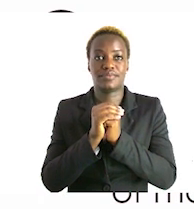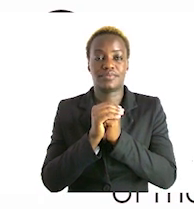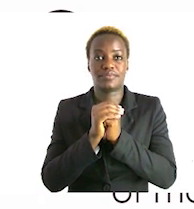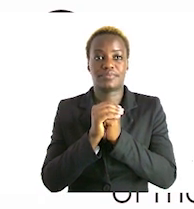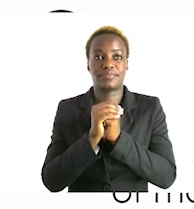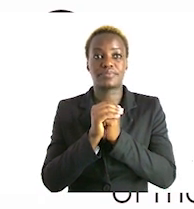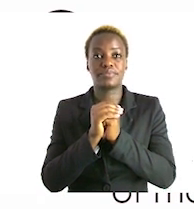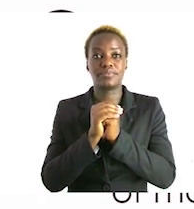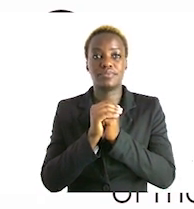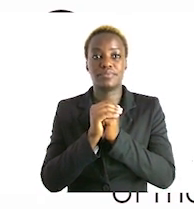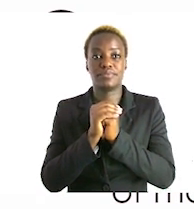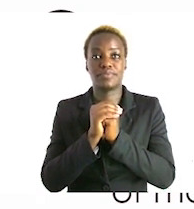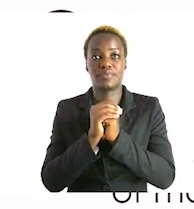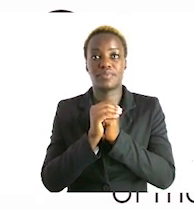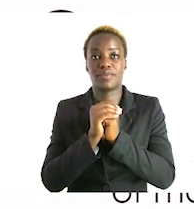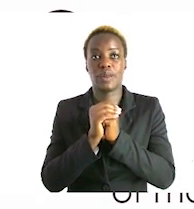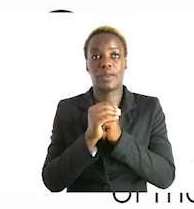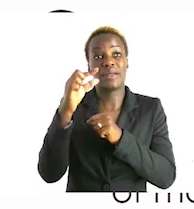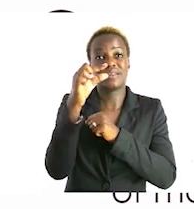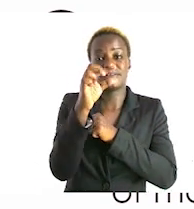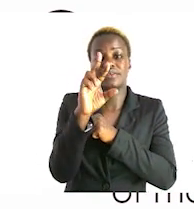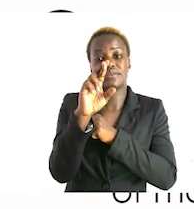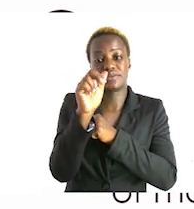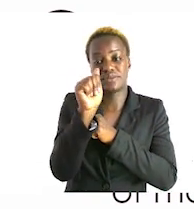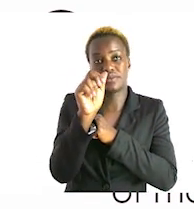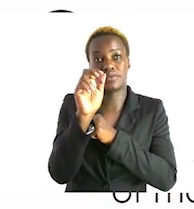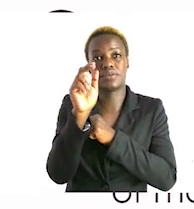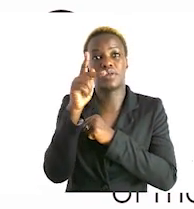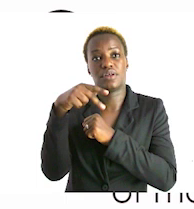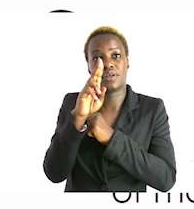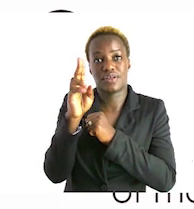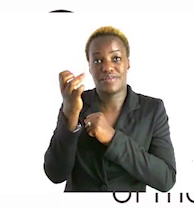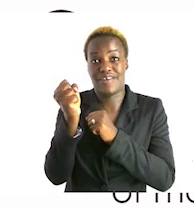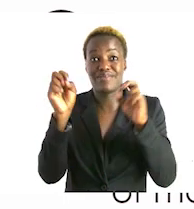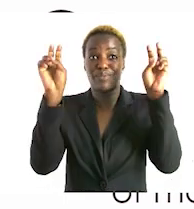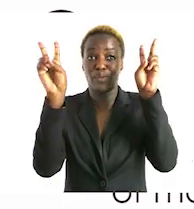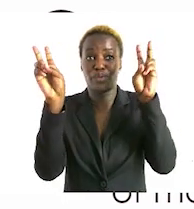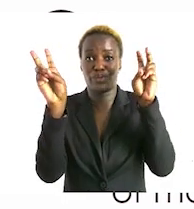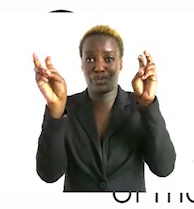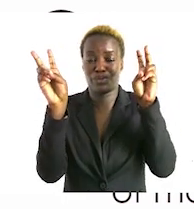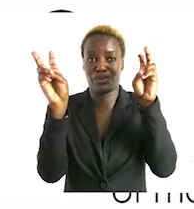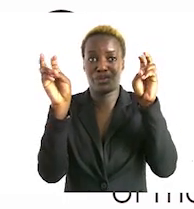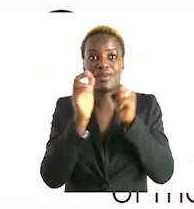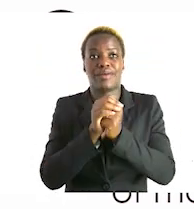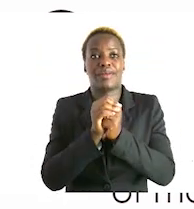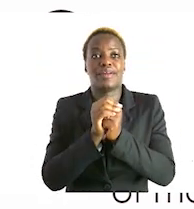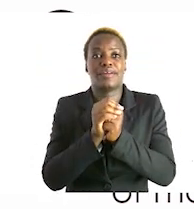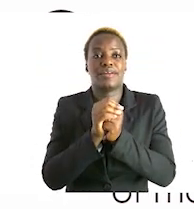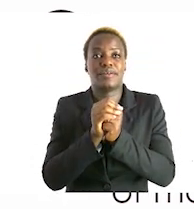a graph normally has a title on top so in this case can we quickly read the sentence there